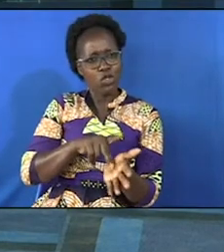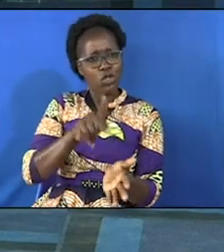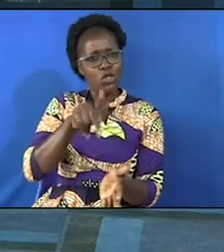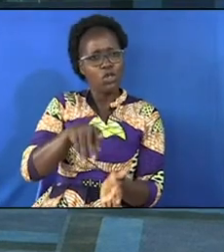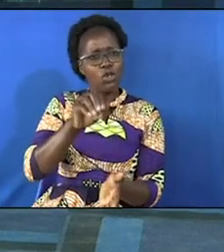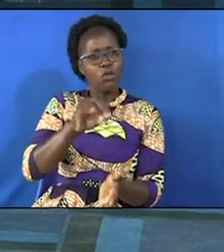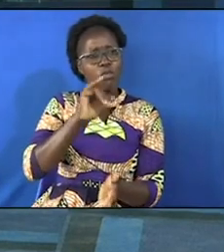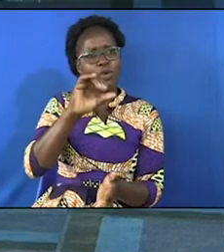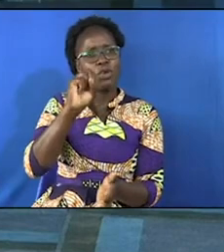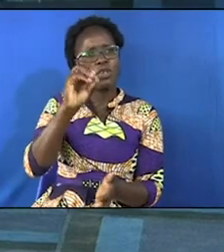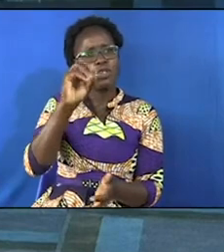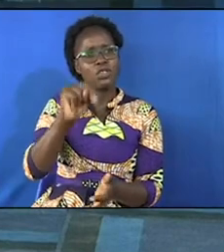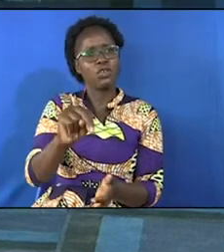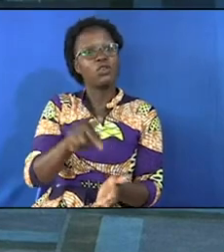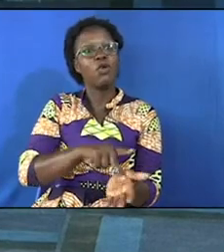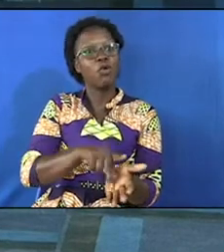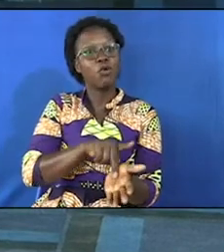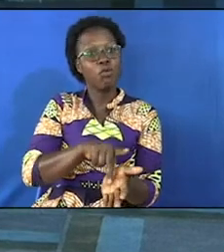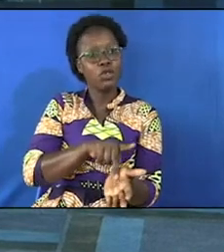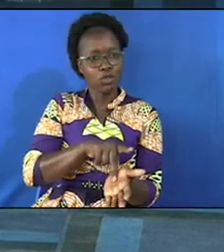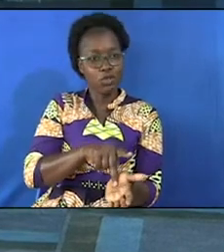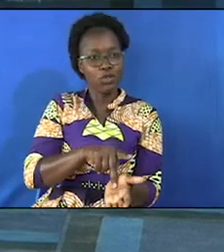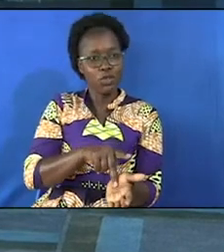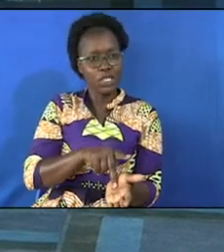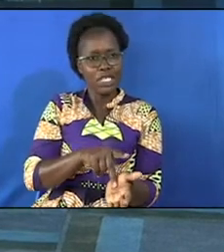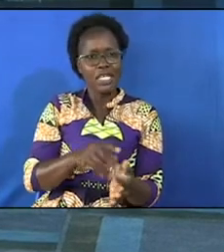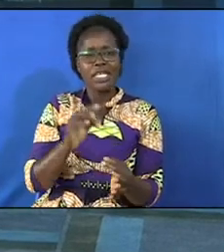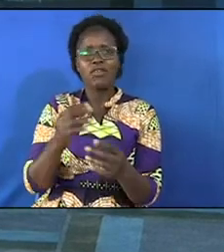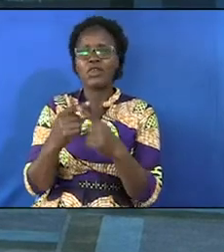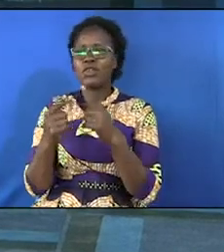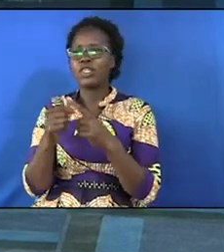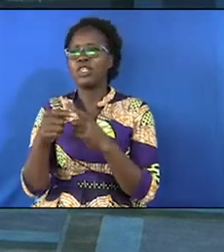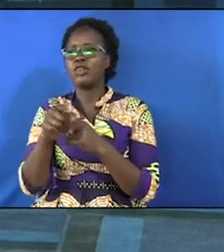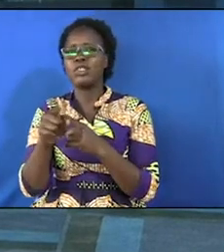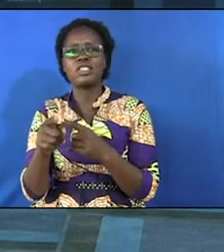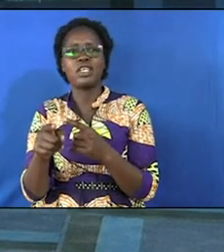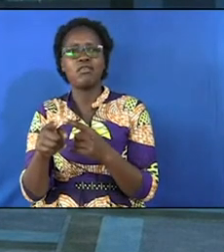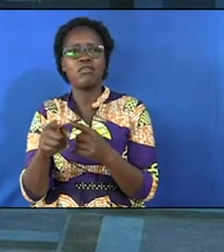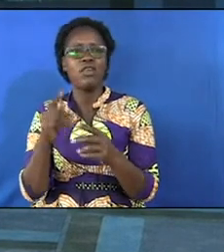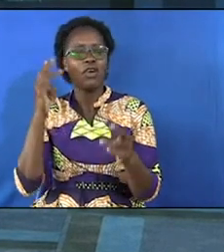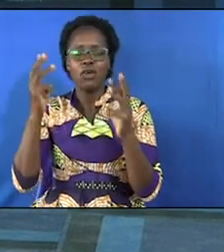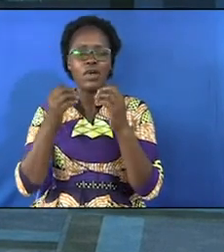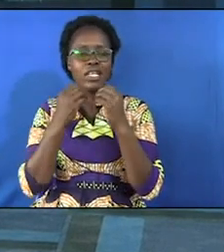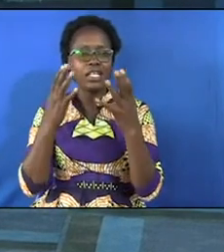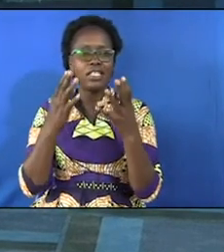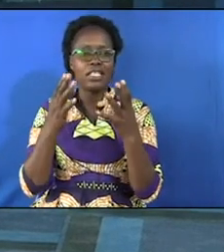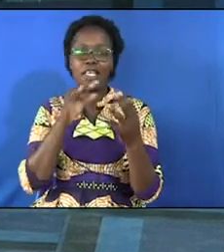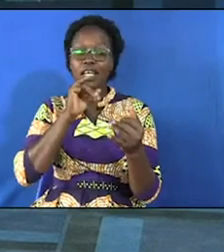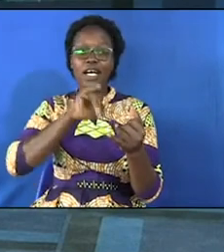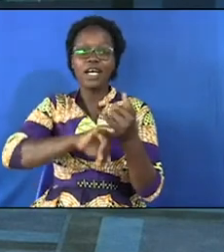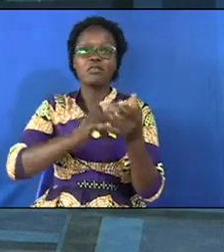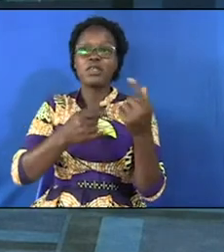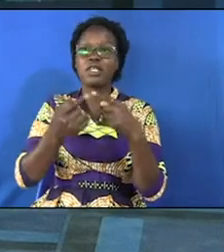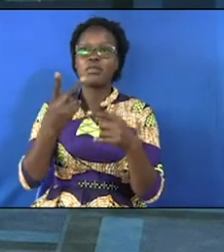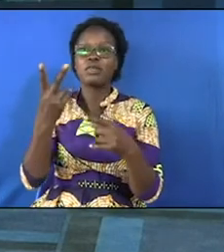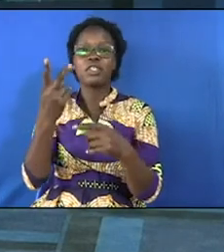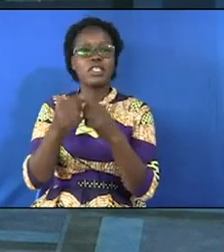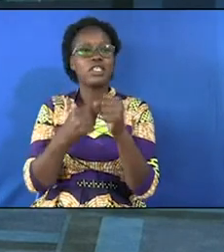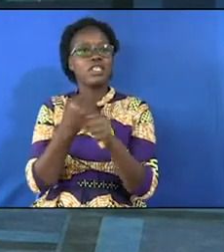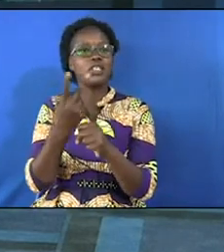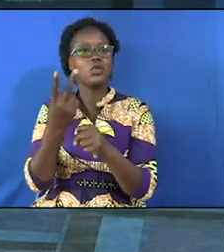friend if you want to go ahead and kill yourself don't worry your husband is coming in the year 2022